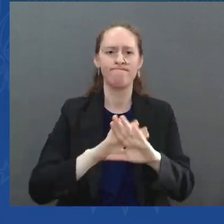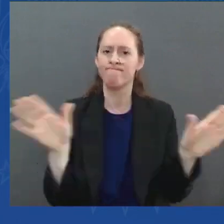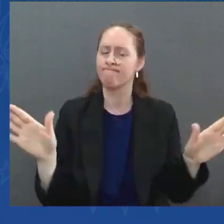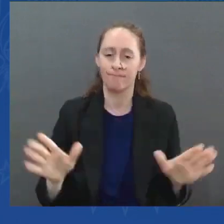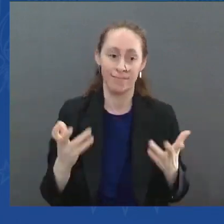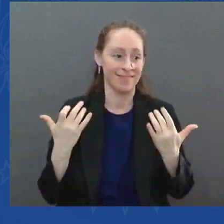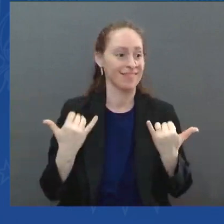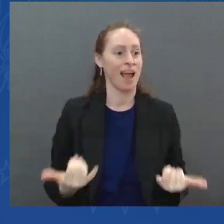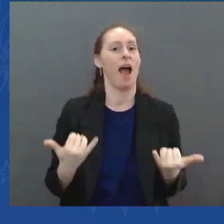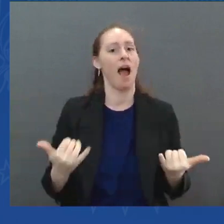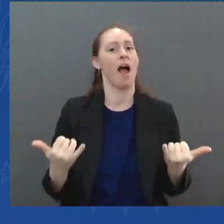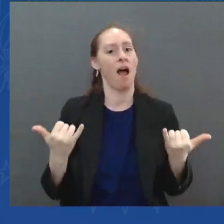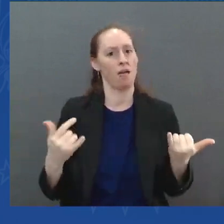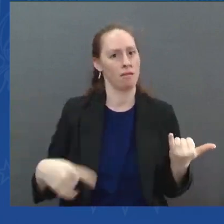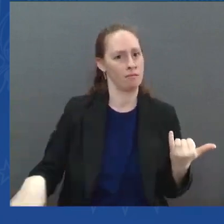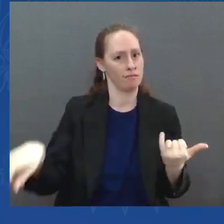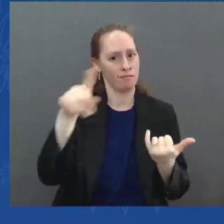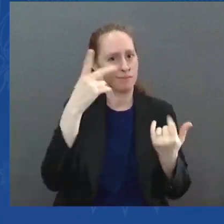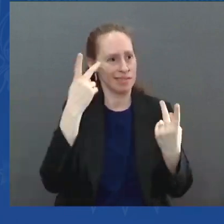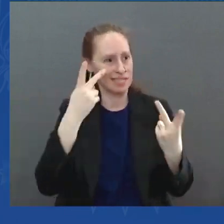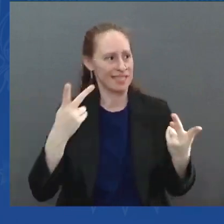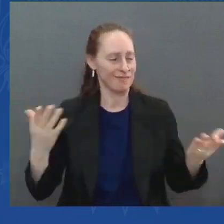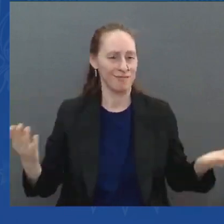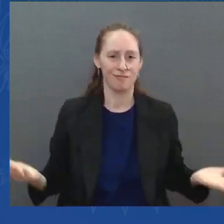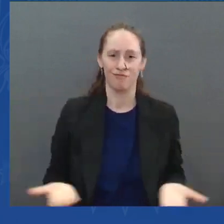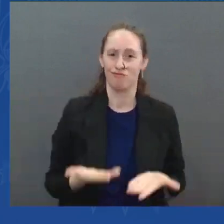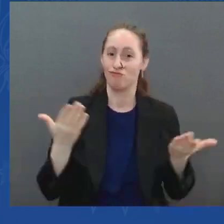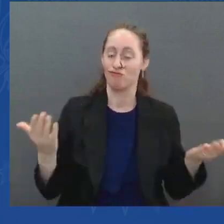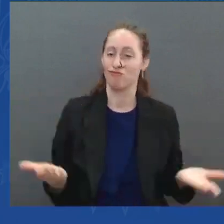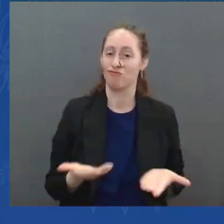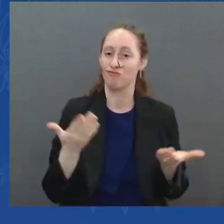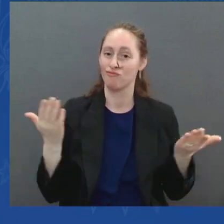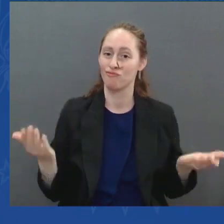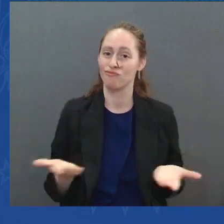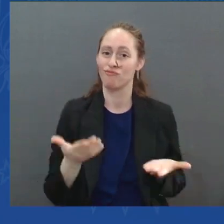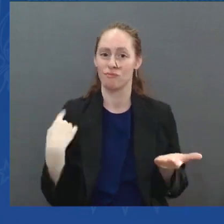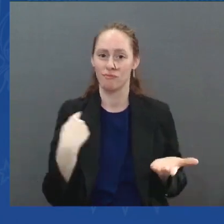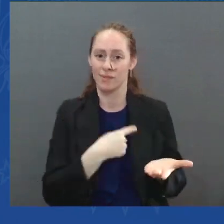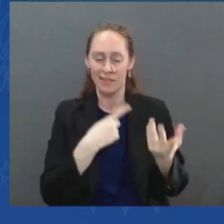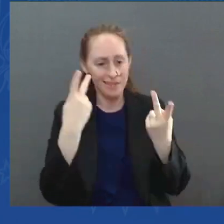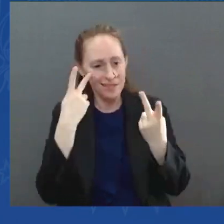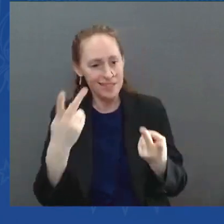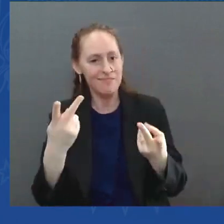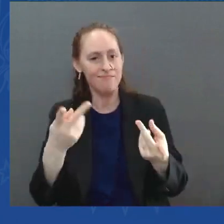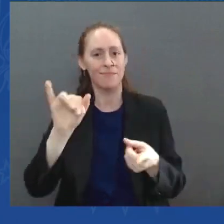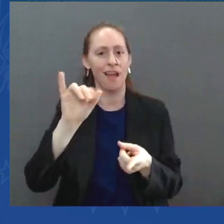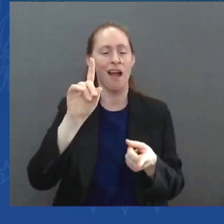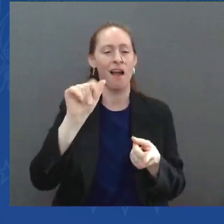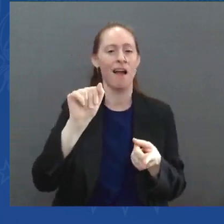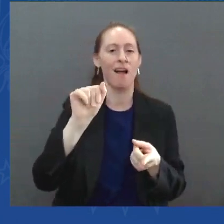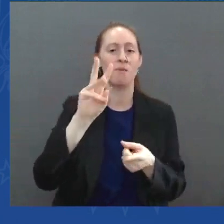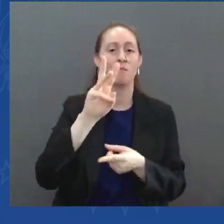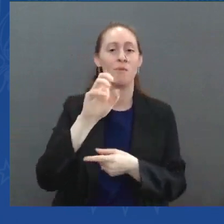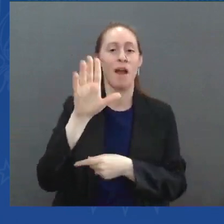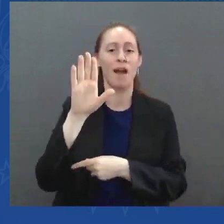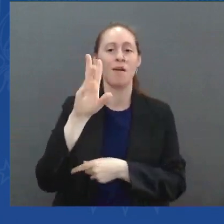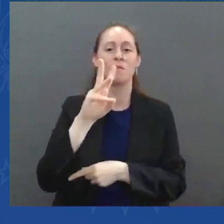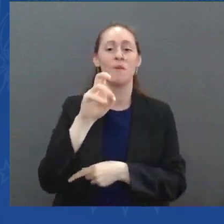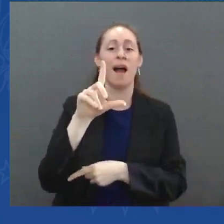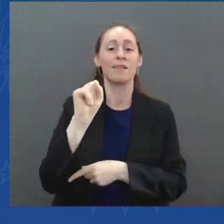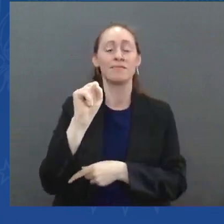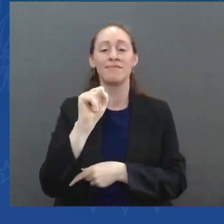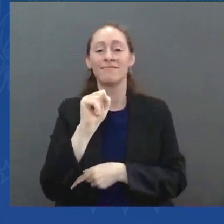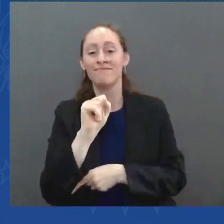including Ida B. Wells' great-granddaughter, Michelle Duster, whom I'm honored to introduce